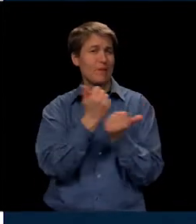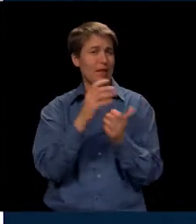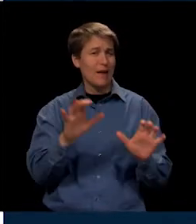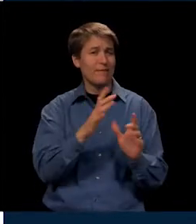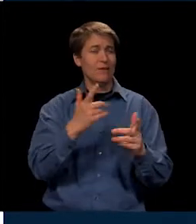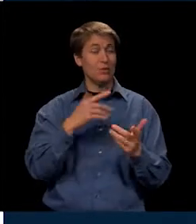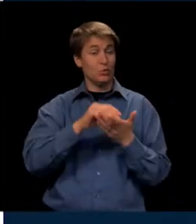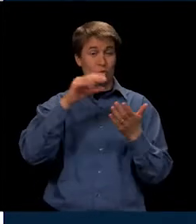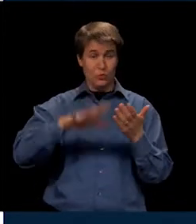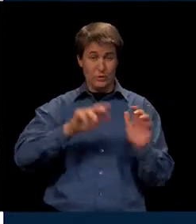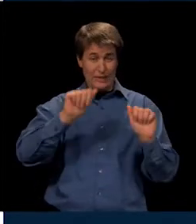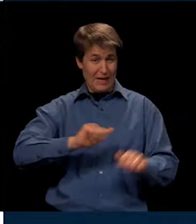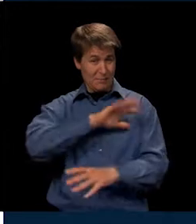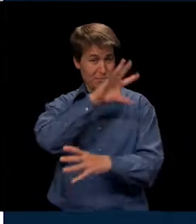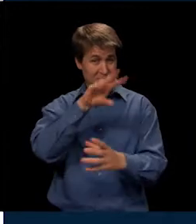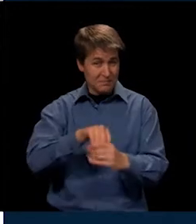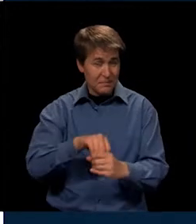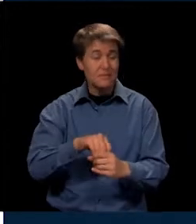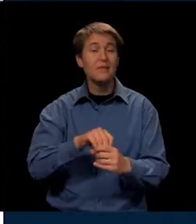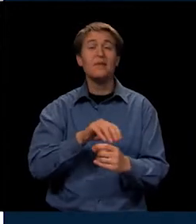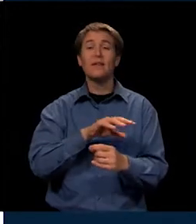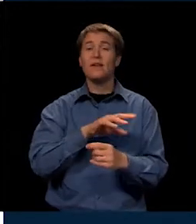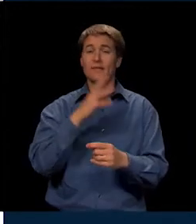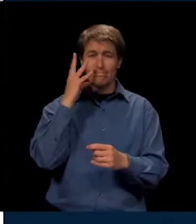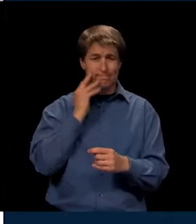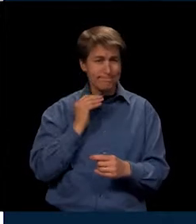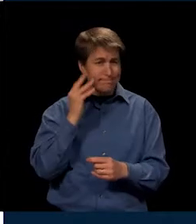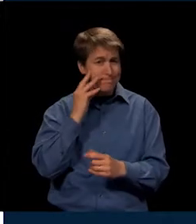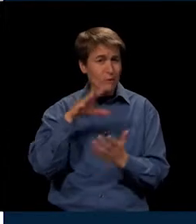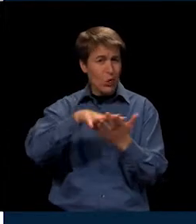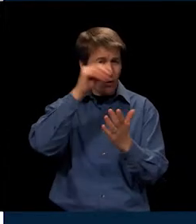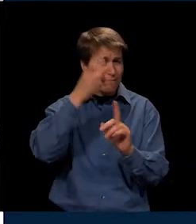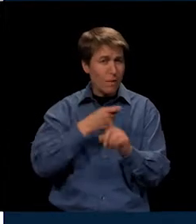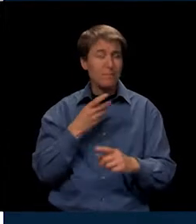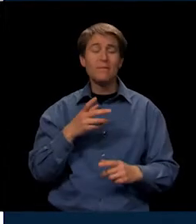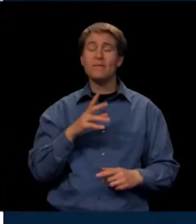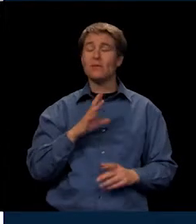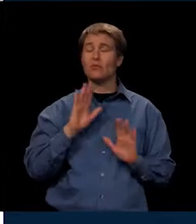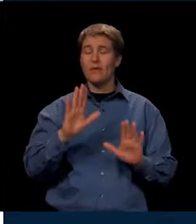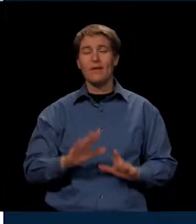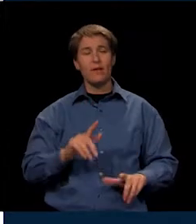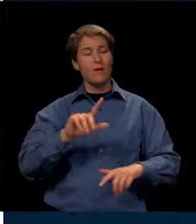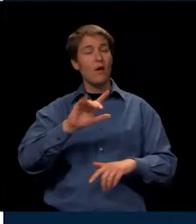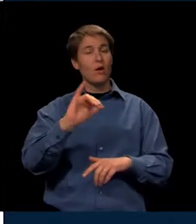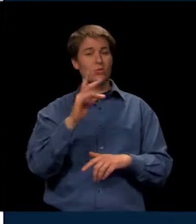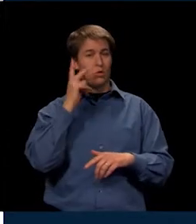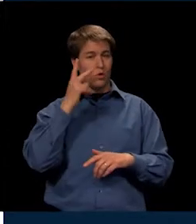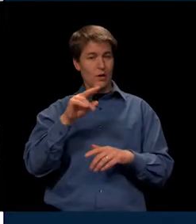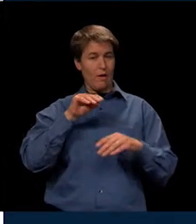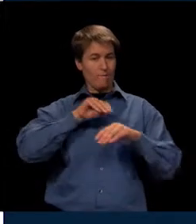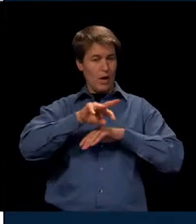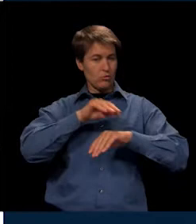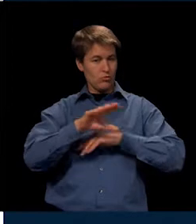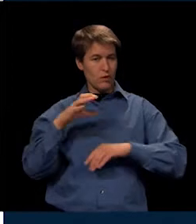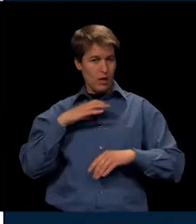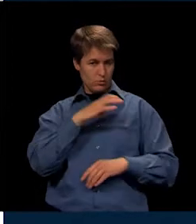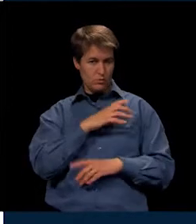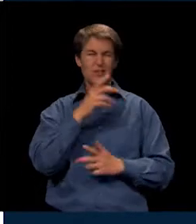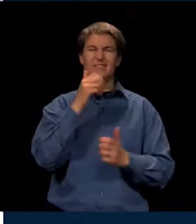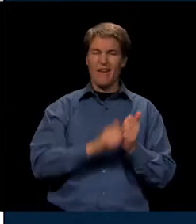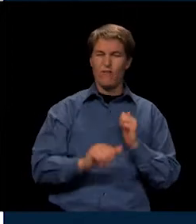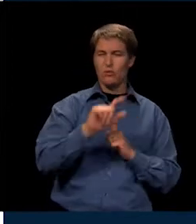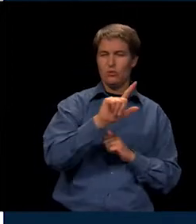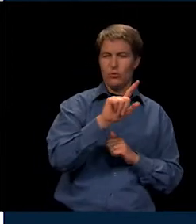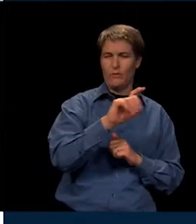that our students could participate in and be involved in. It was great. We also looked at advisory council. Every one of our 21st century